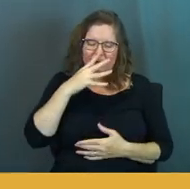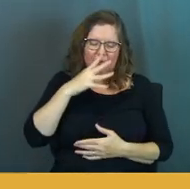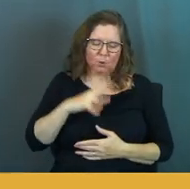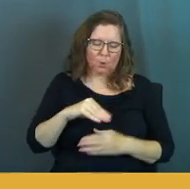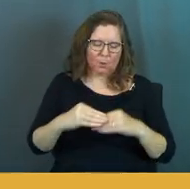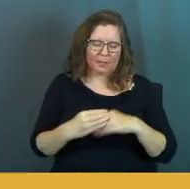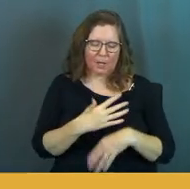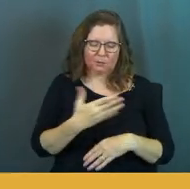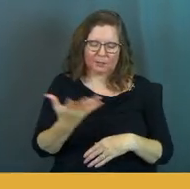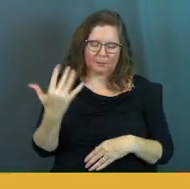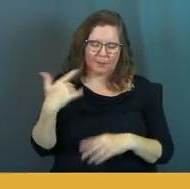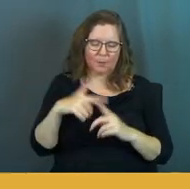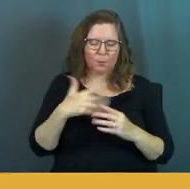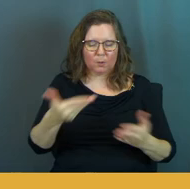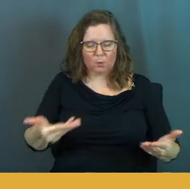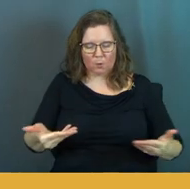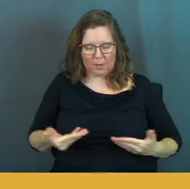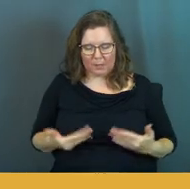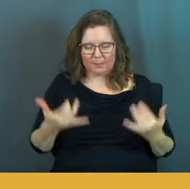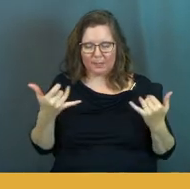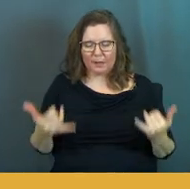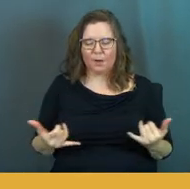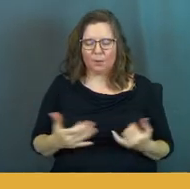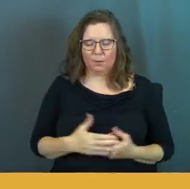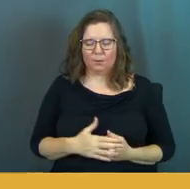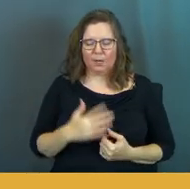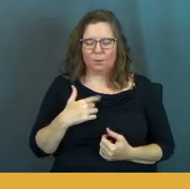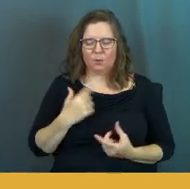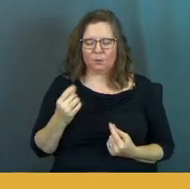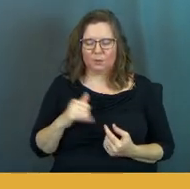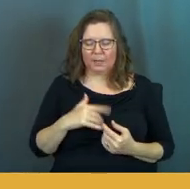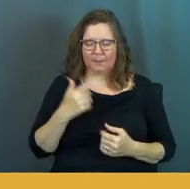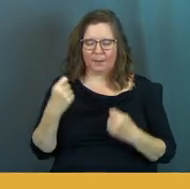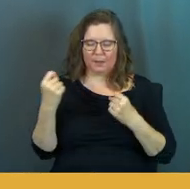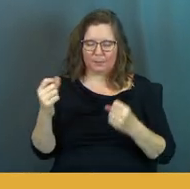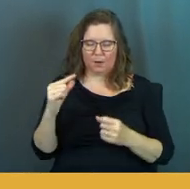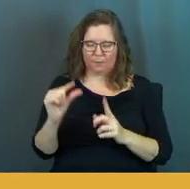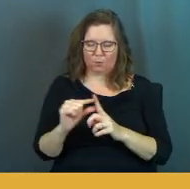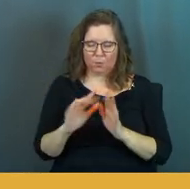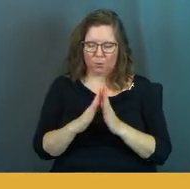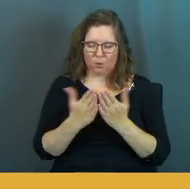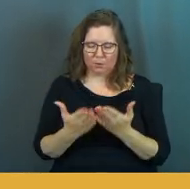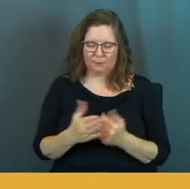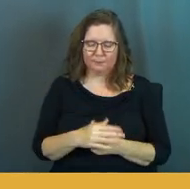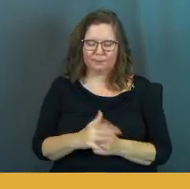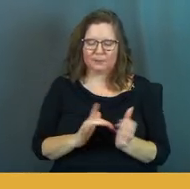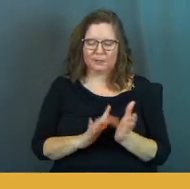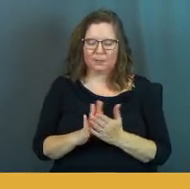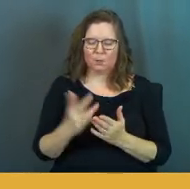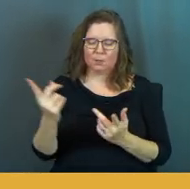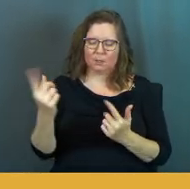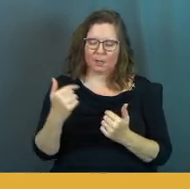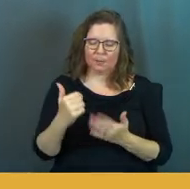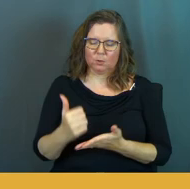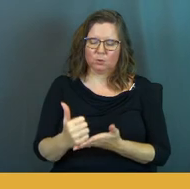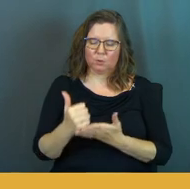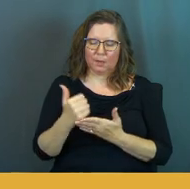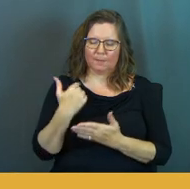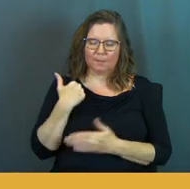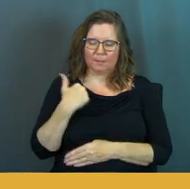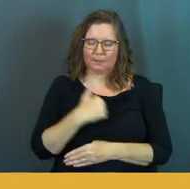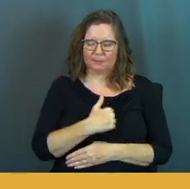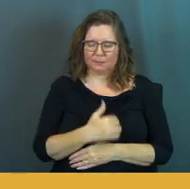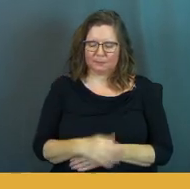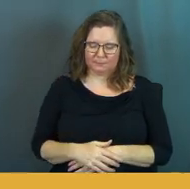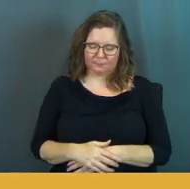ignored counsel in the past, God, but we're going to welcome it now. And we're going to do that by the power of your word and Jesus, would you come and would you help us?